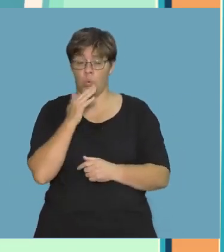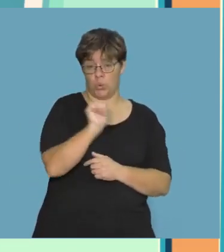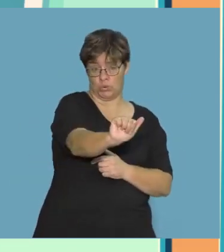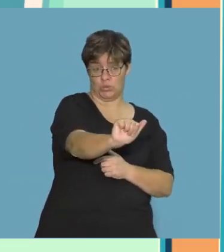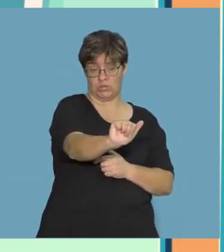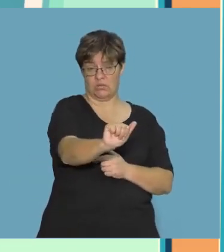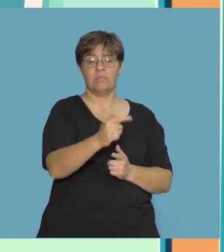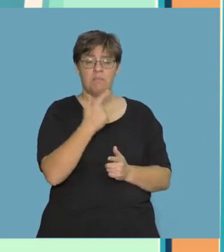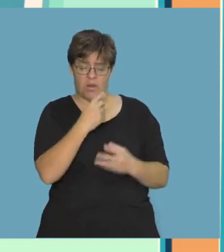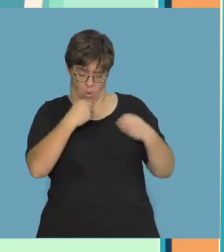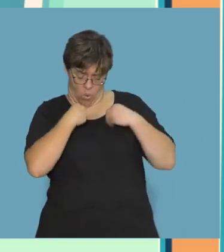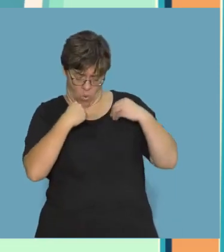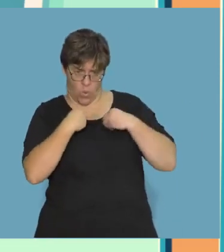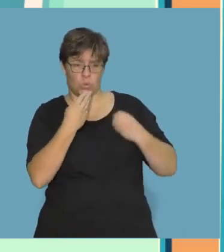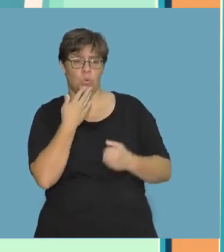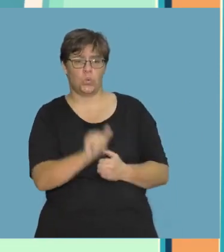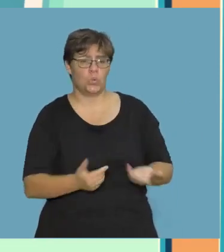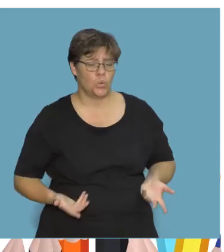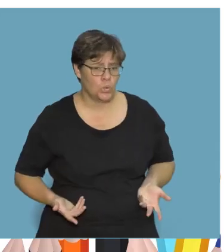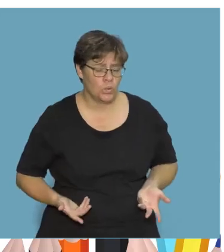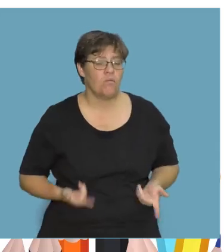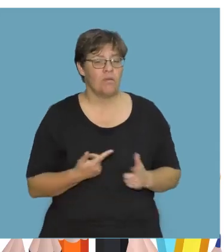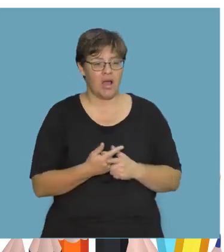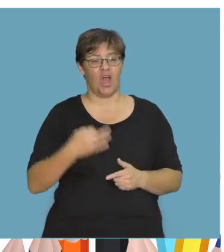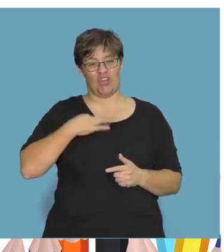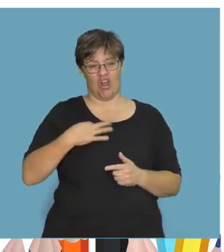who owns something. I want you to draw a girl.